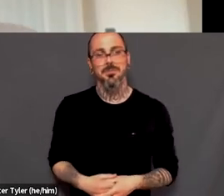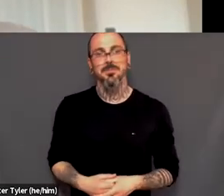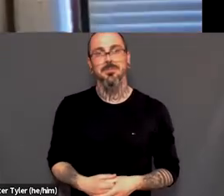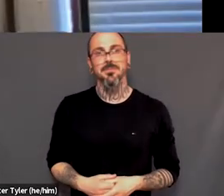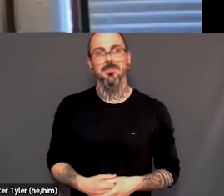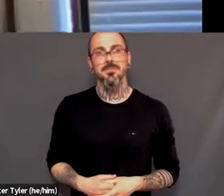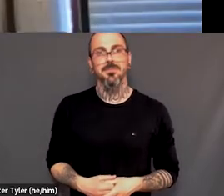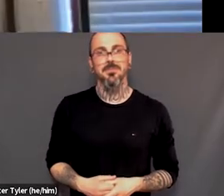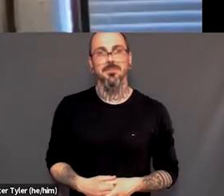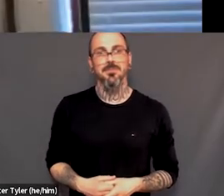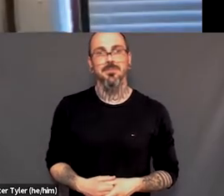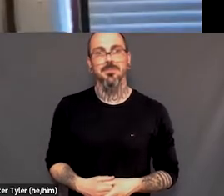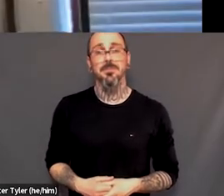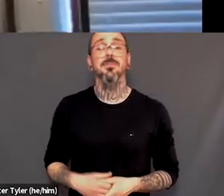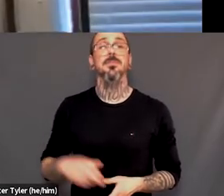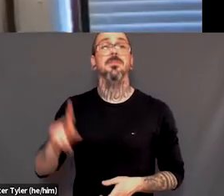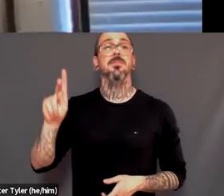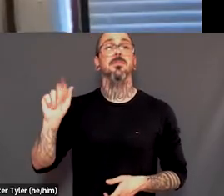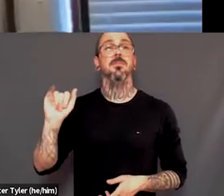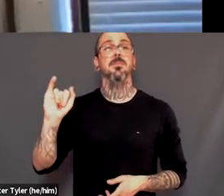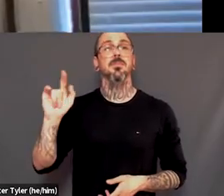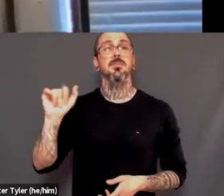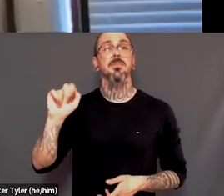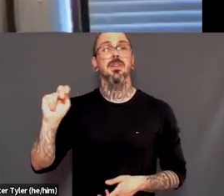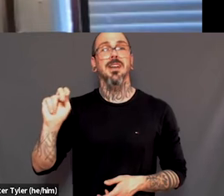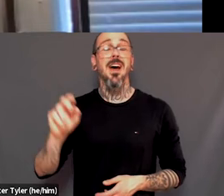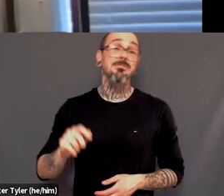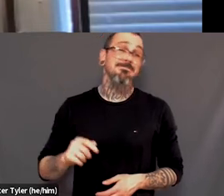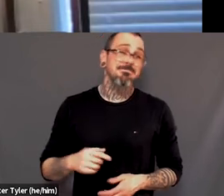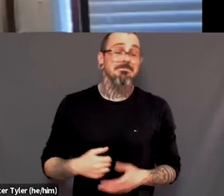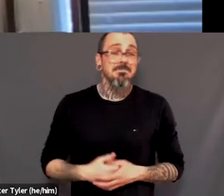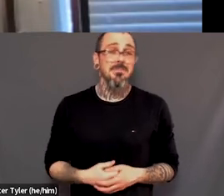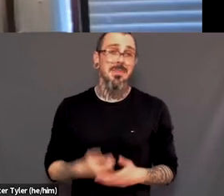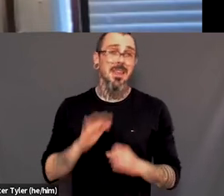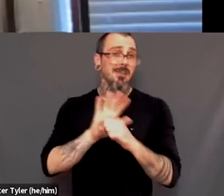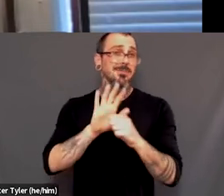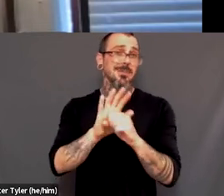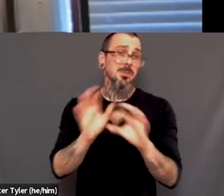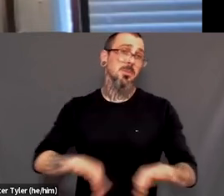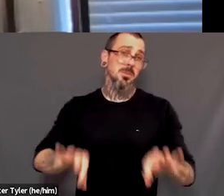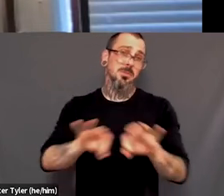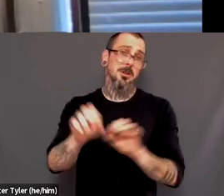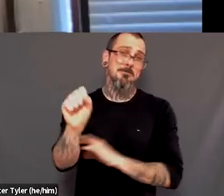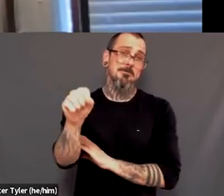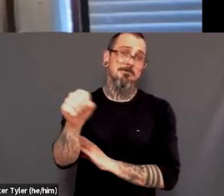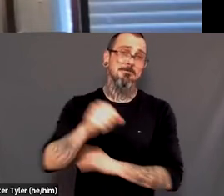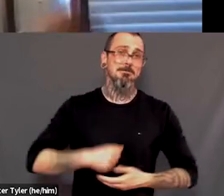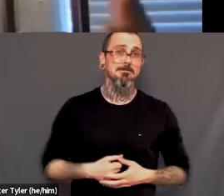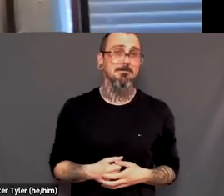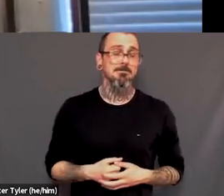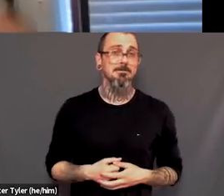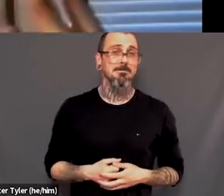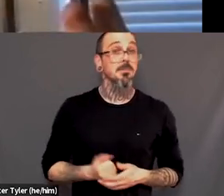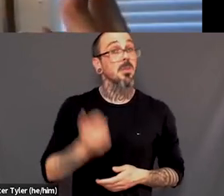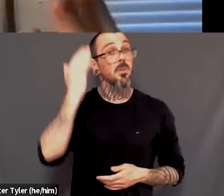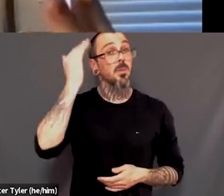Um, I can say that, um, I think advocacy is important, um, because it's so